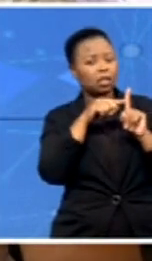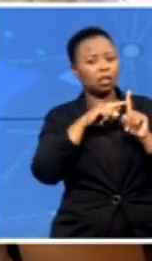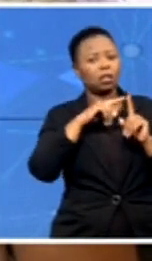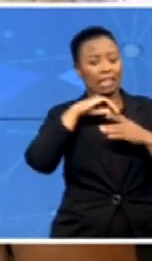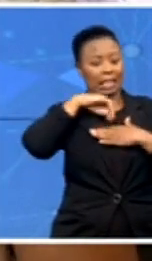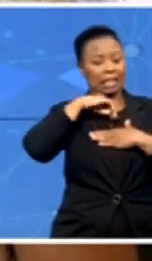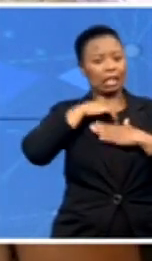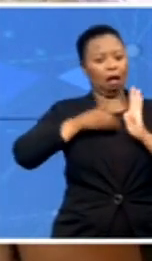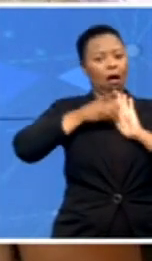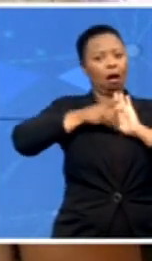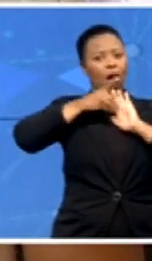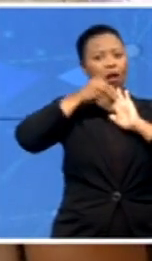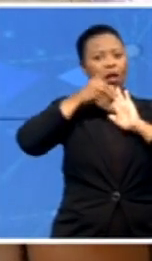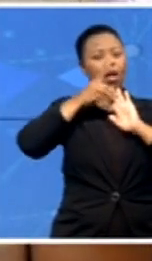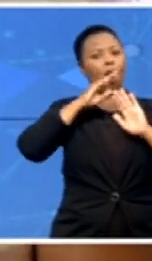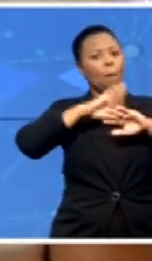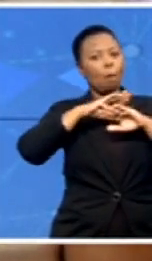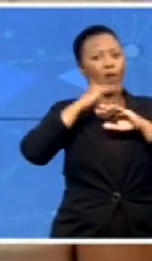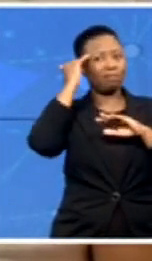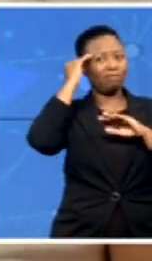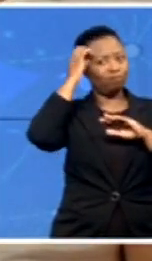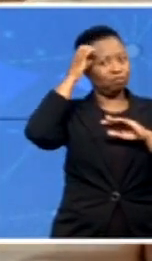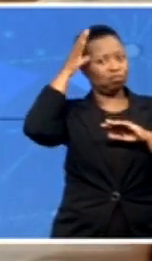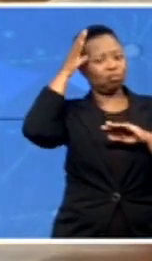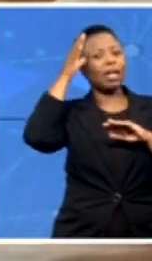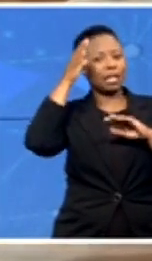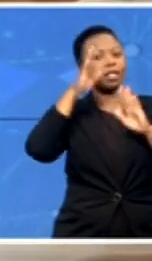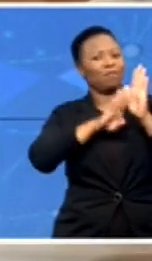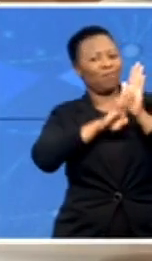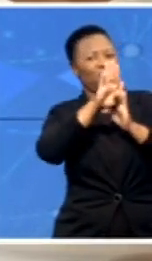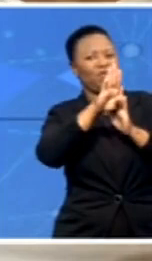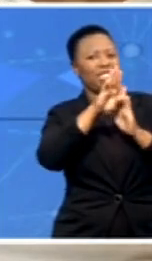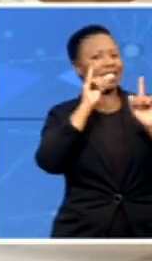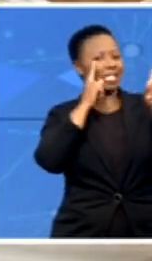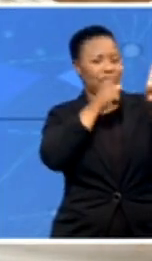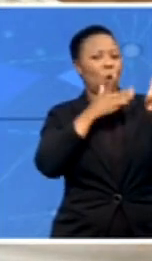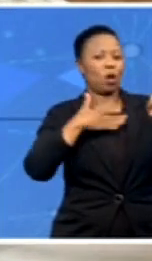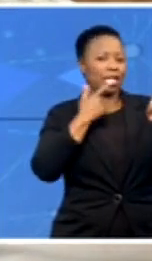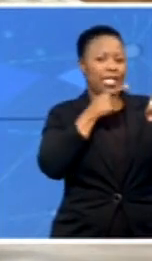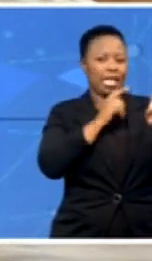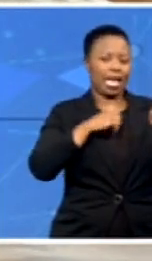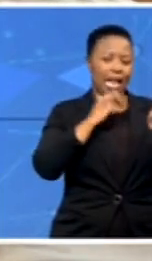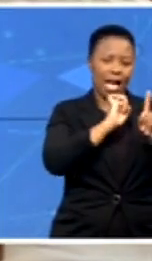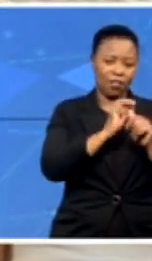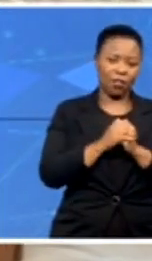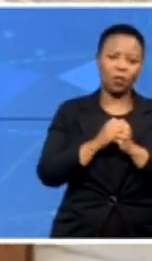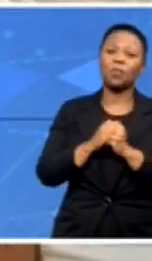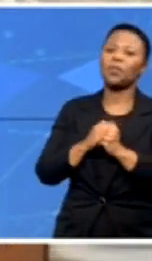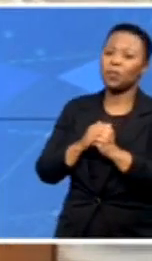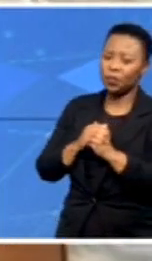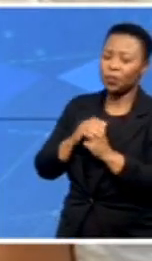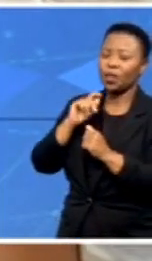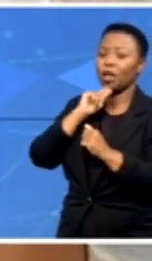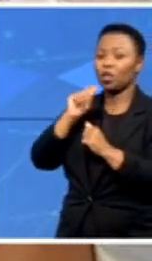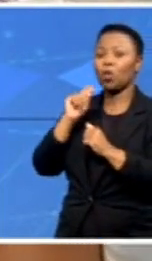be where she is today. Thank you. Stacey, I'm going to bring you in again. We also know that the family and friends started the crowdfunding.